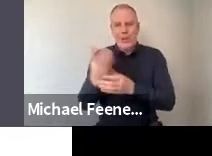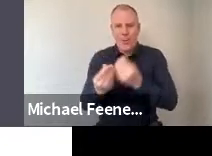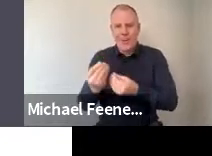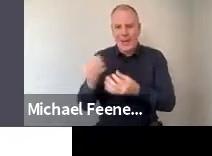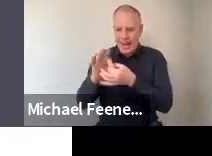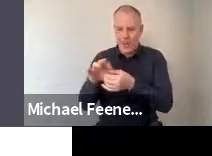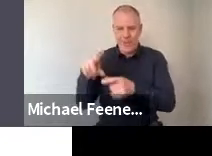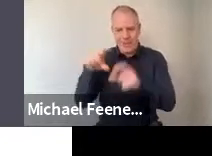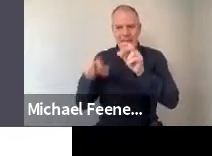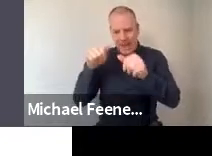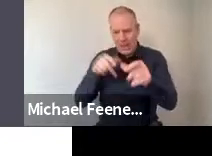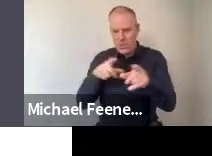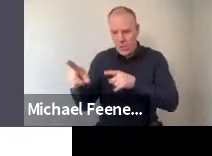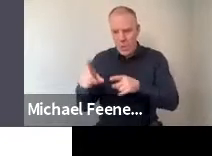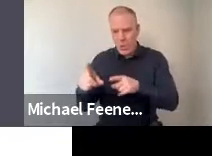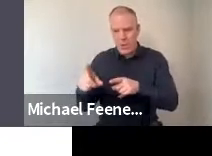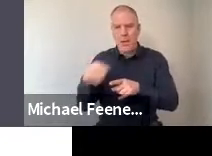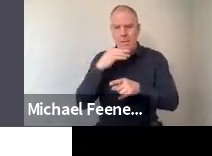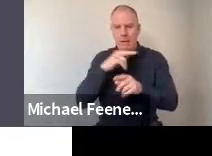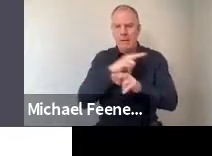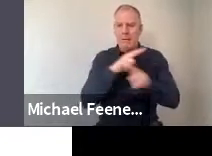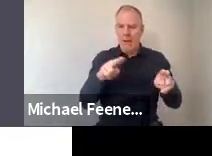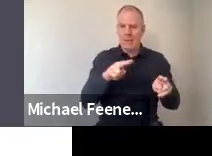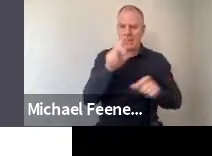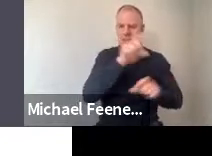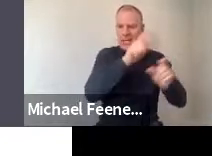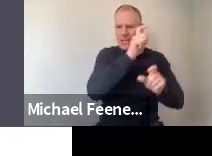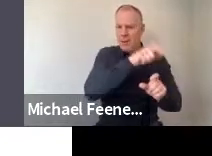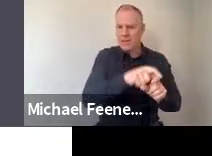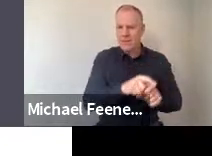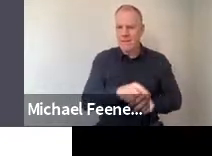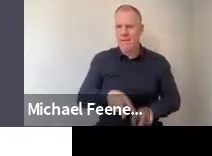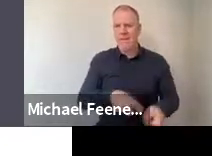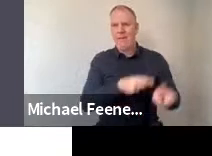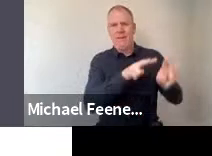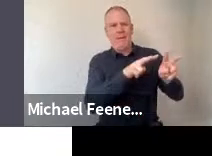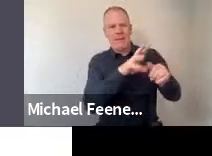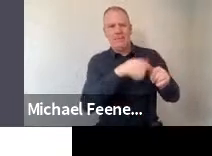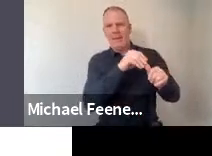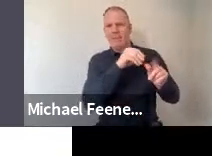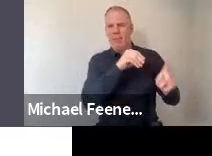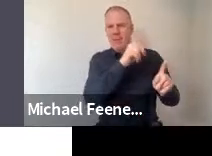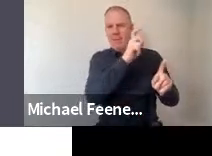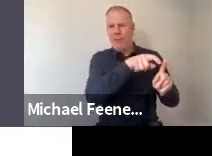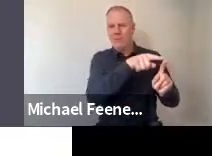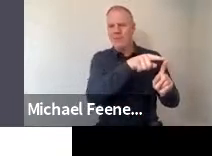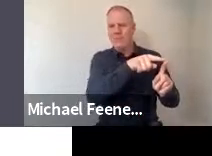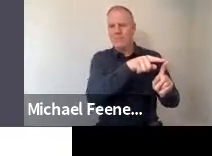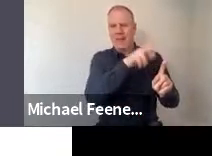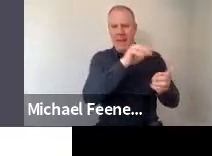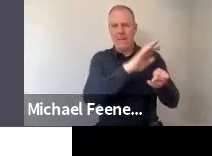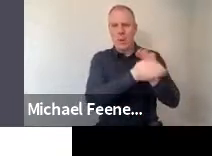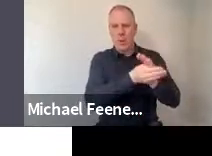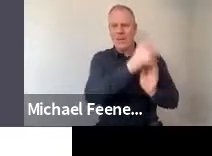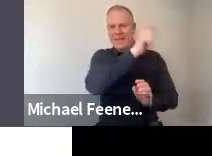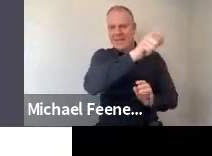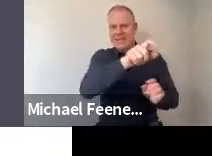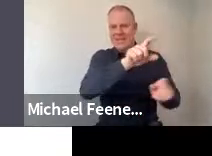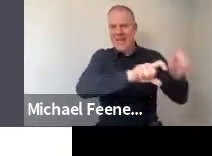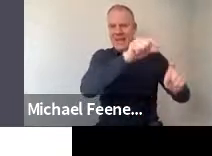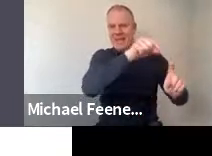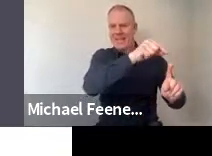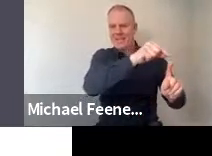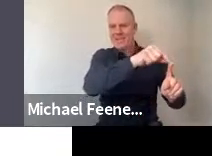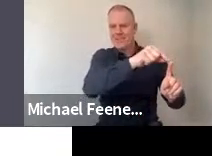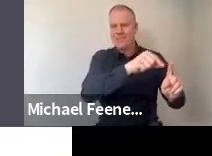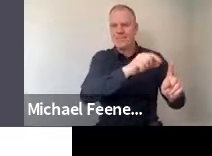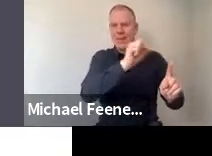science. And the being a scientist is seen as some kind of more special, more different kind of identity that you